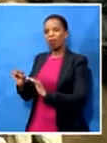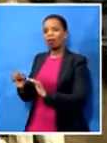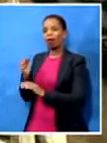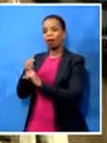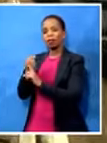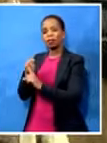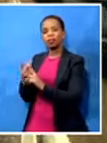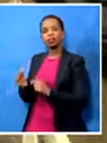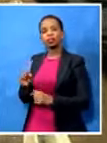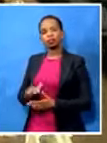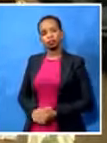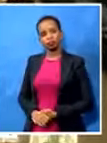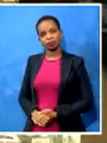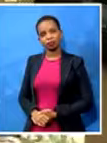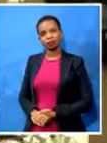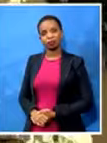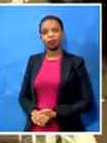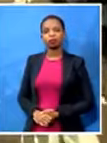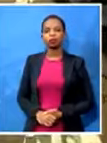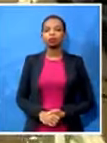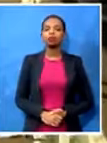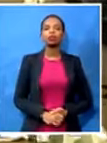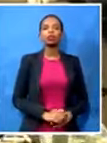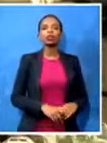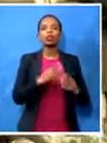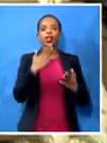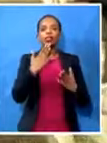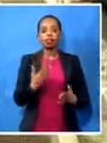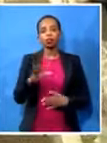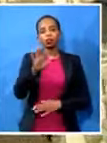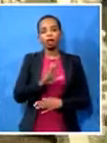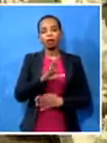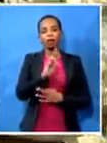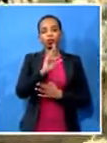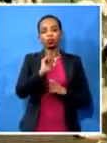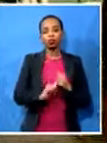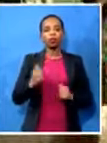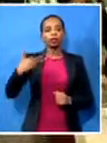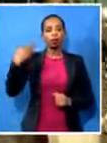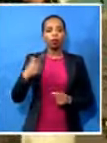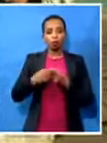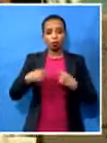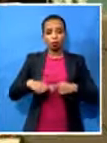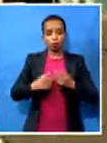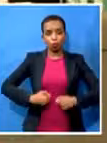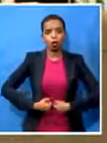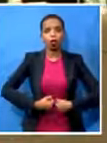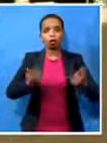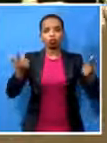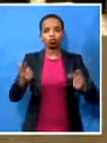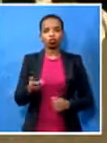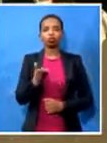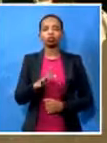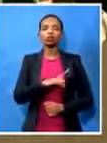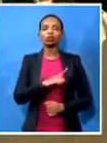launched this campaign about two months ago. We've been absolutely in awe with the support that we've been getting. We've